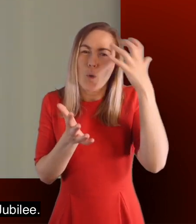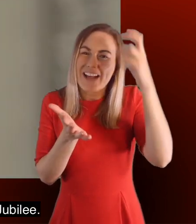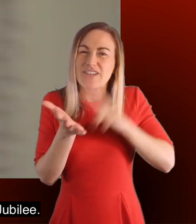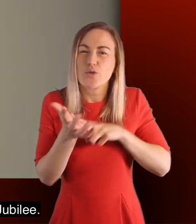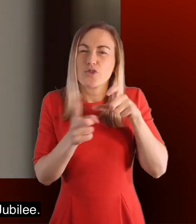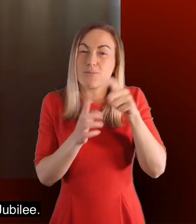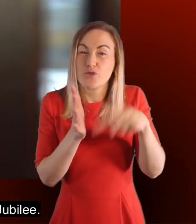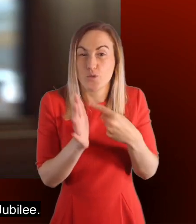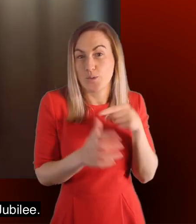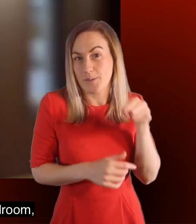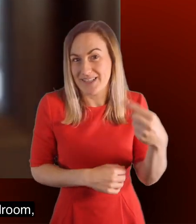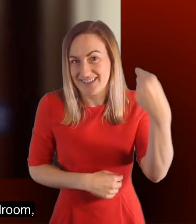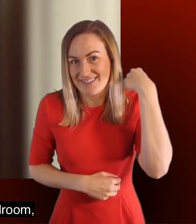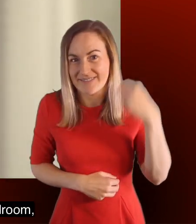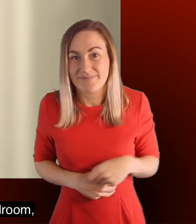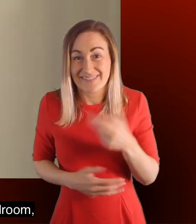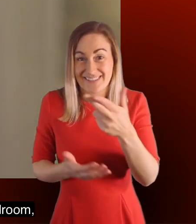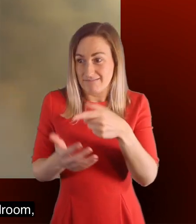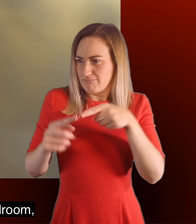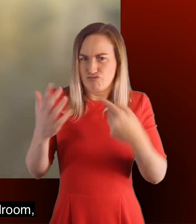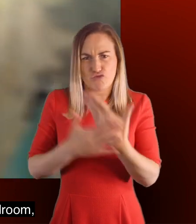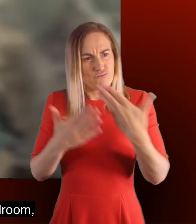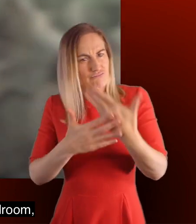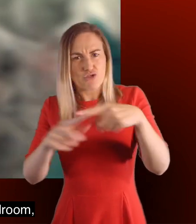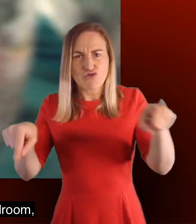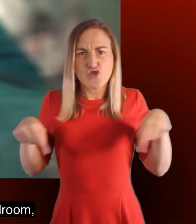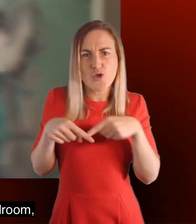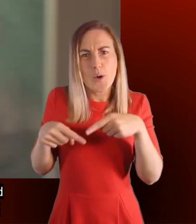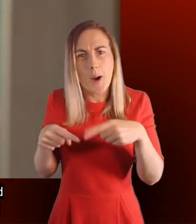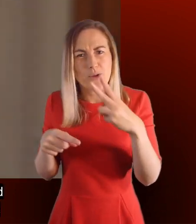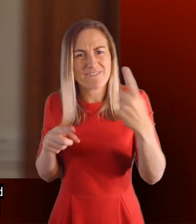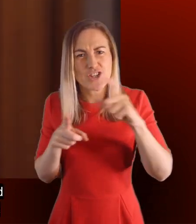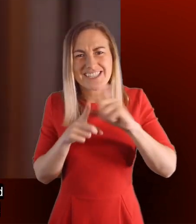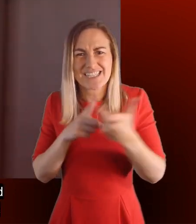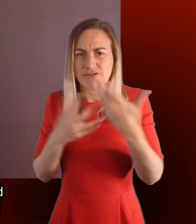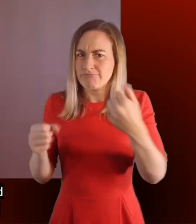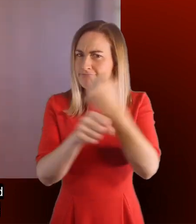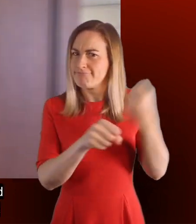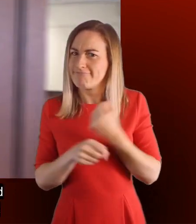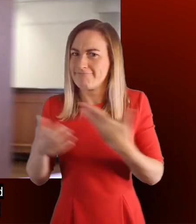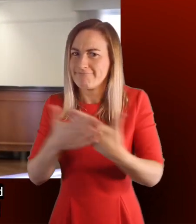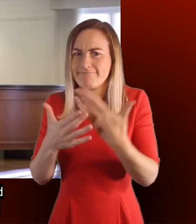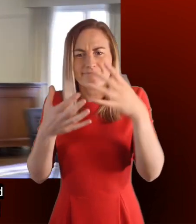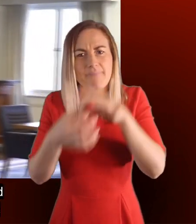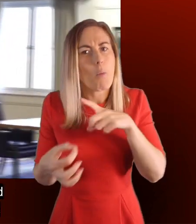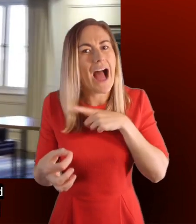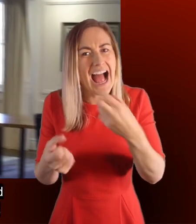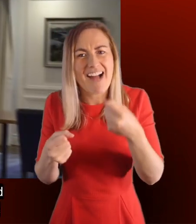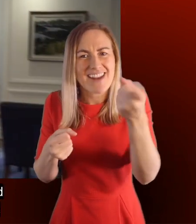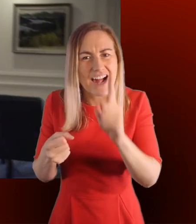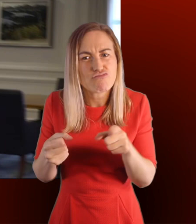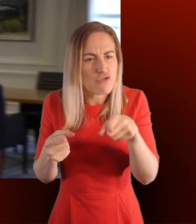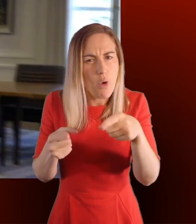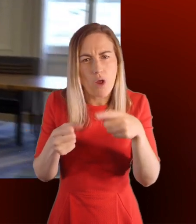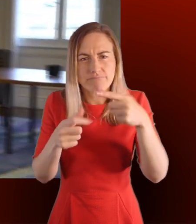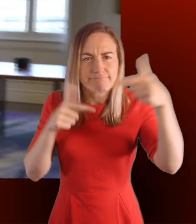Diamond Jubilee. Designed as a 21st century boardroom this more recently renovated room has all the electronics